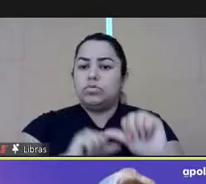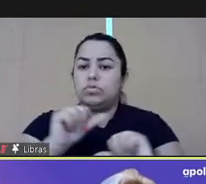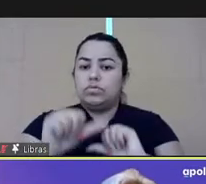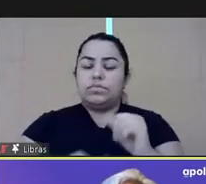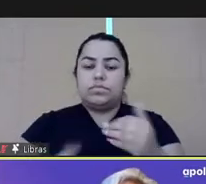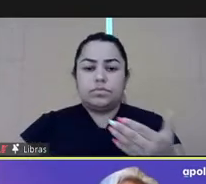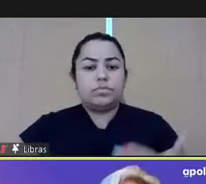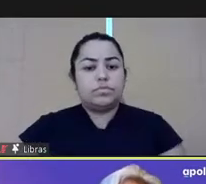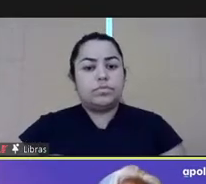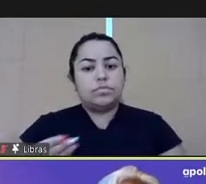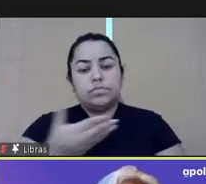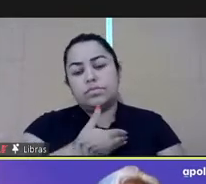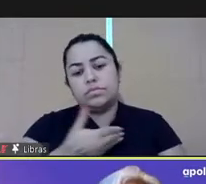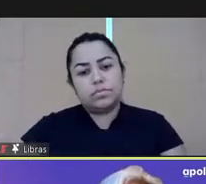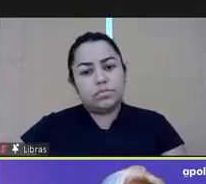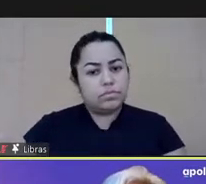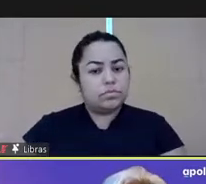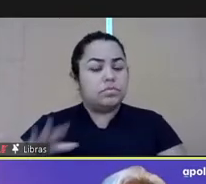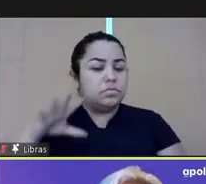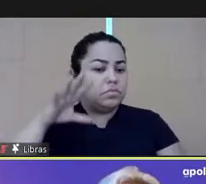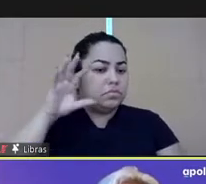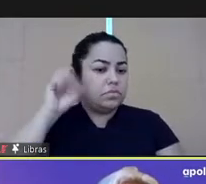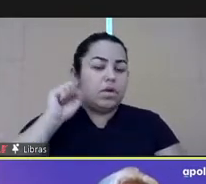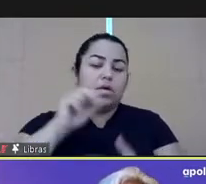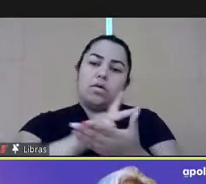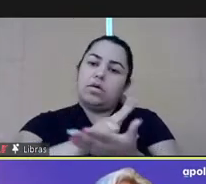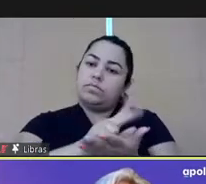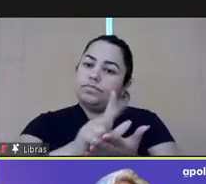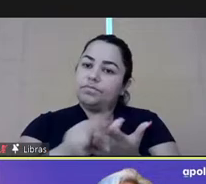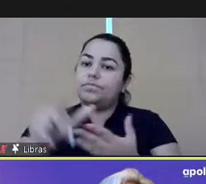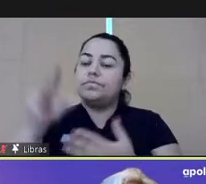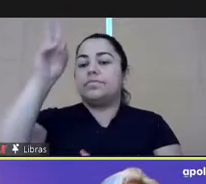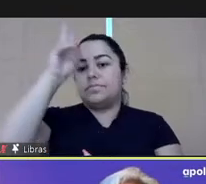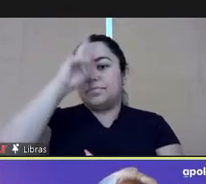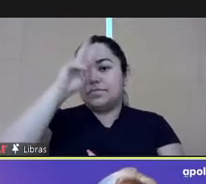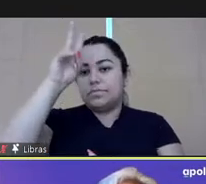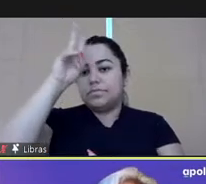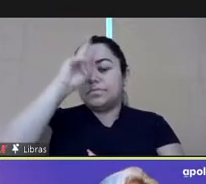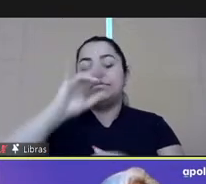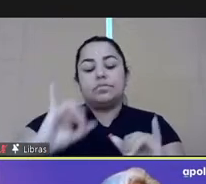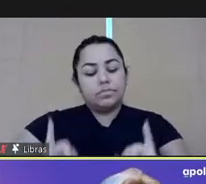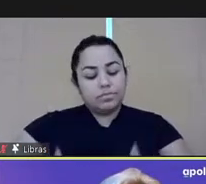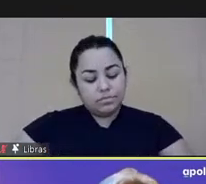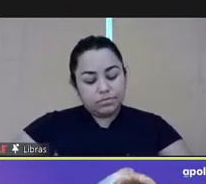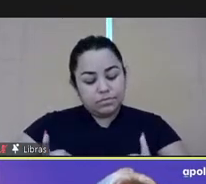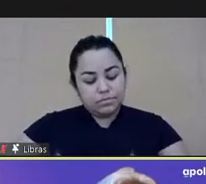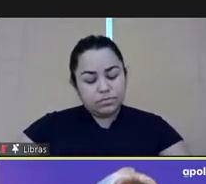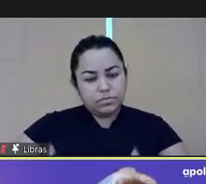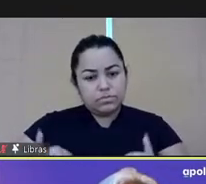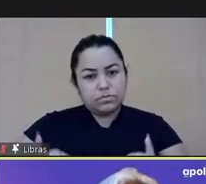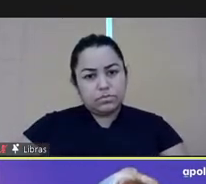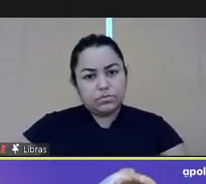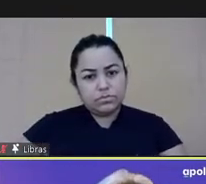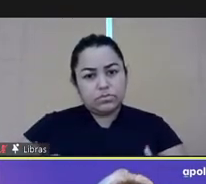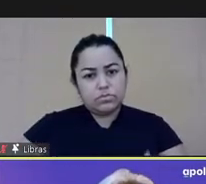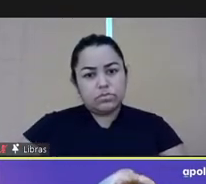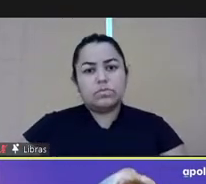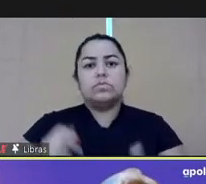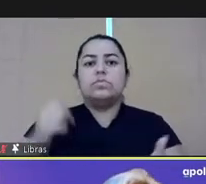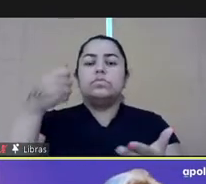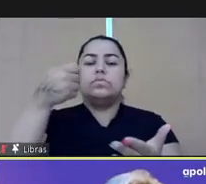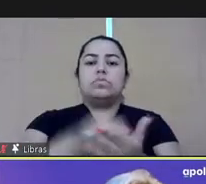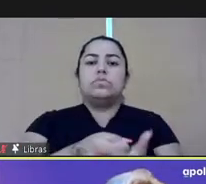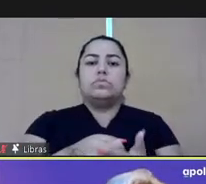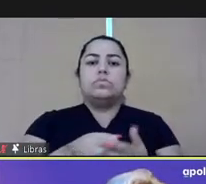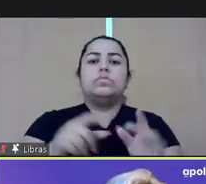servants continuing to serve from a place of duty, but reporting a burnout, feelings of helplessness. As a result,